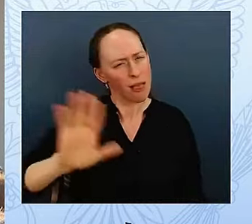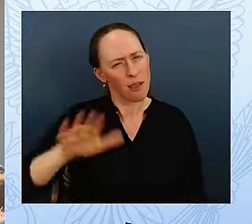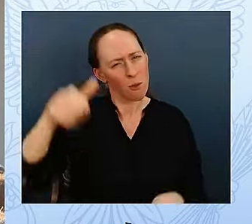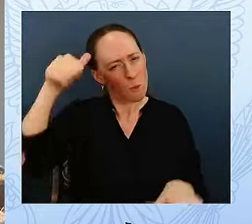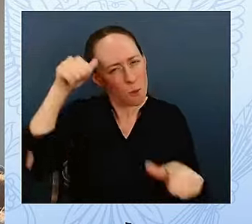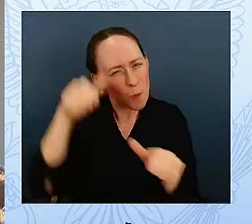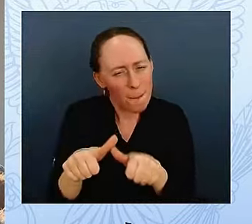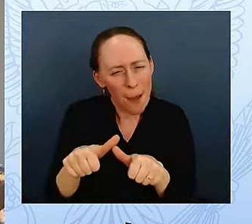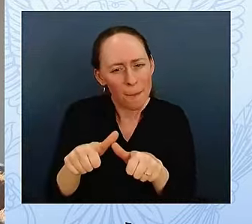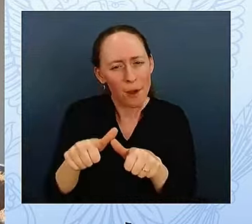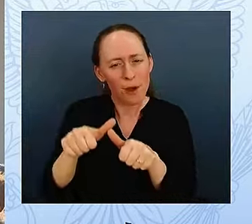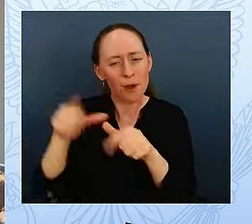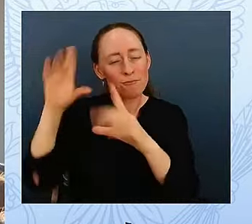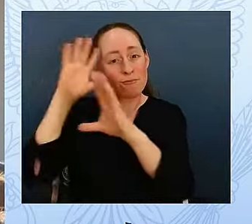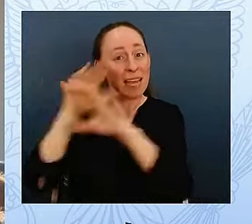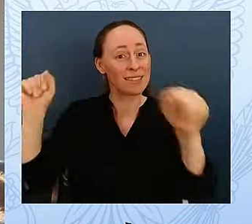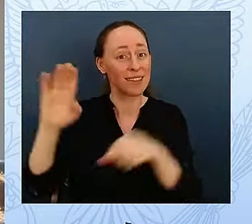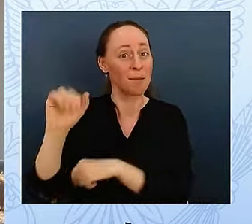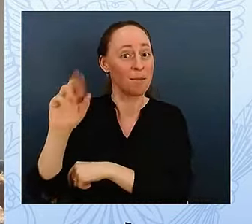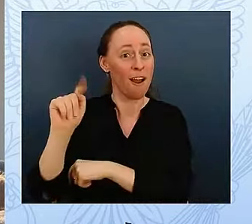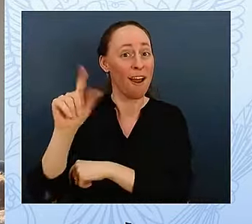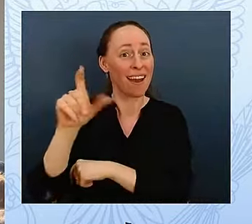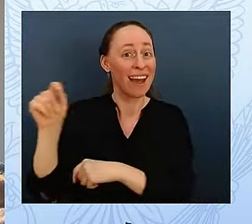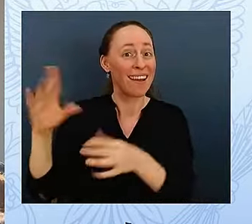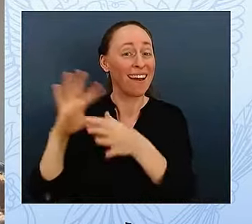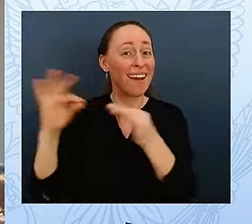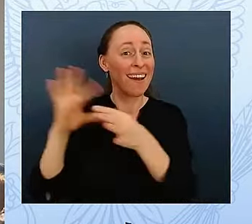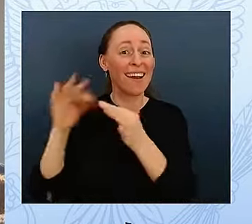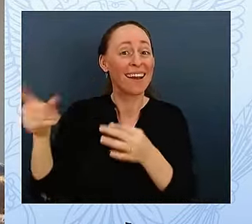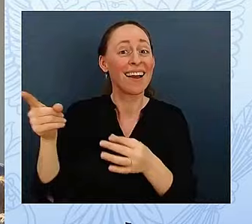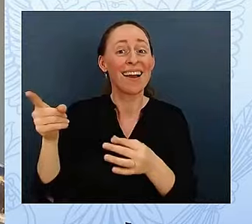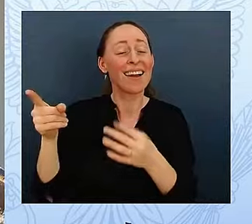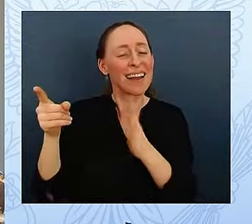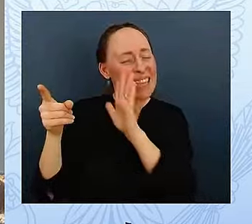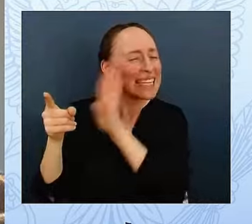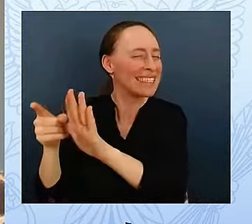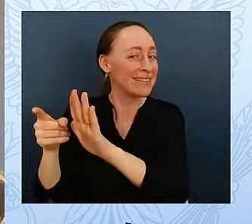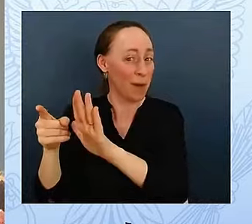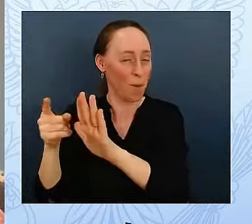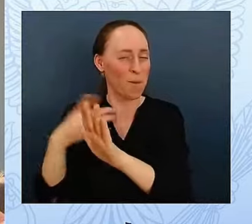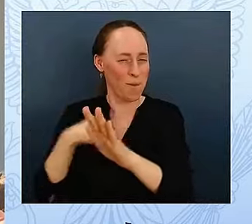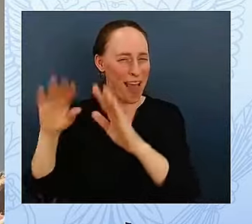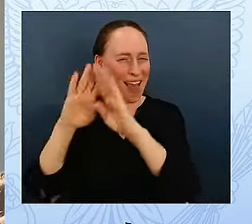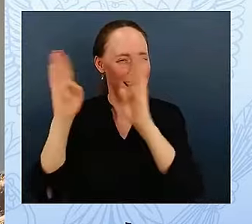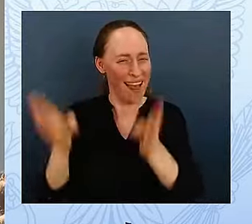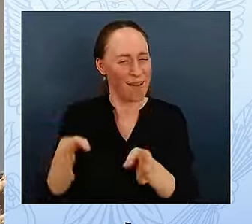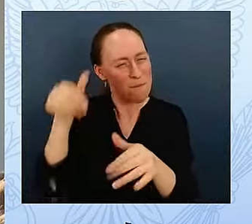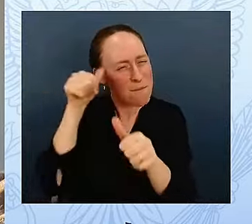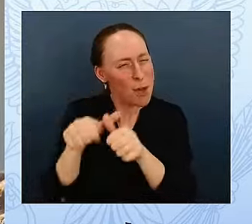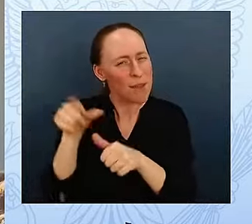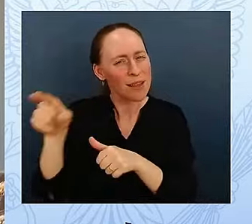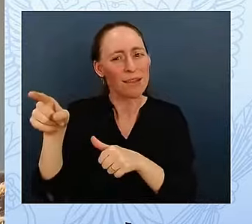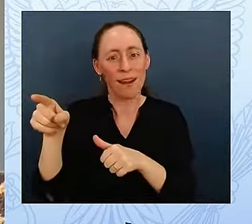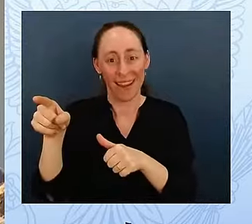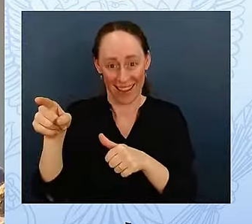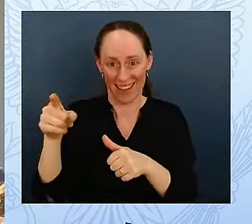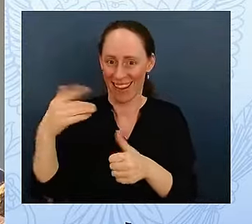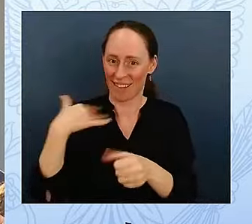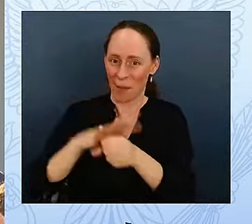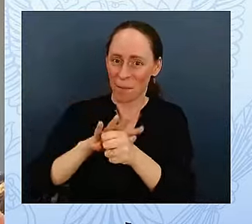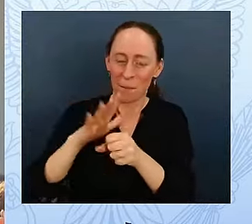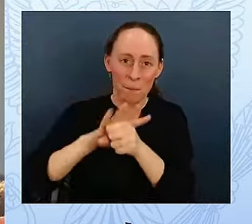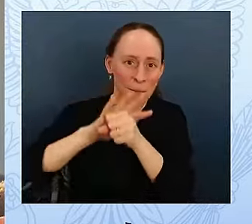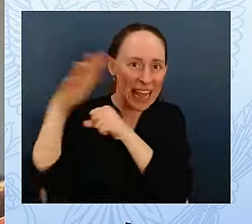place where there are big blocks of cheese and everyone belongs, where